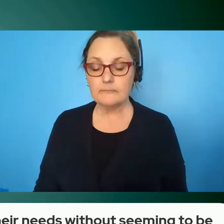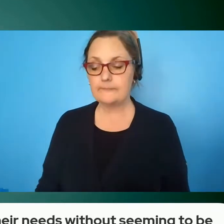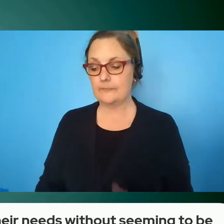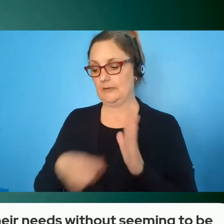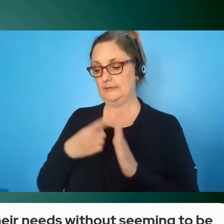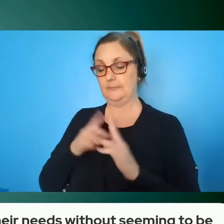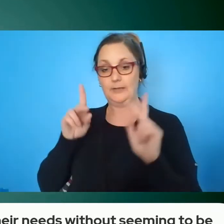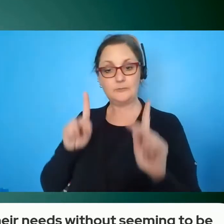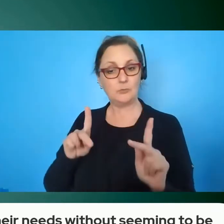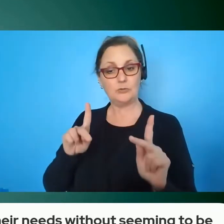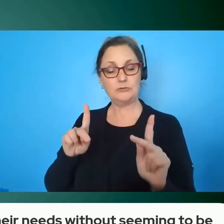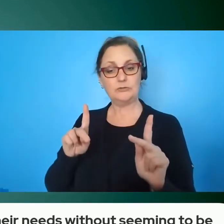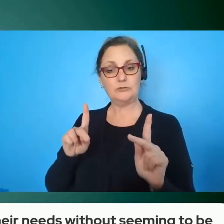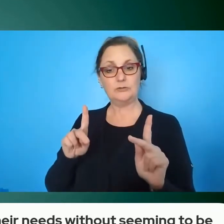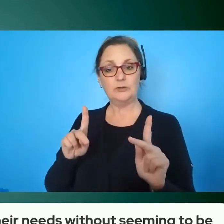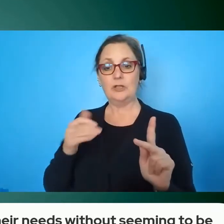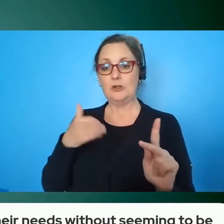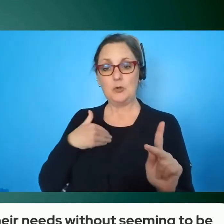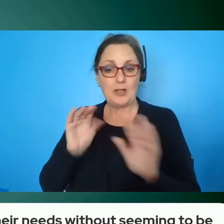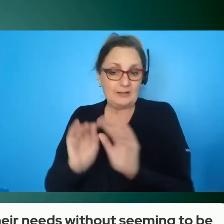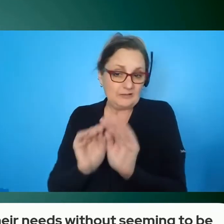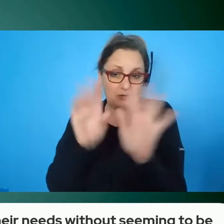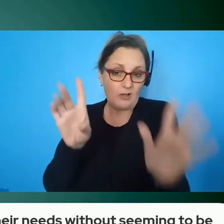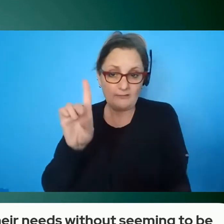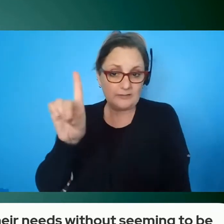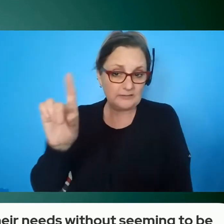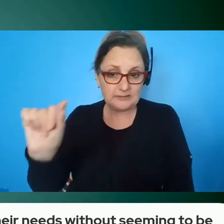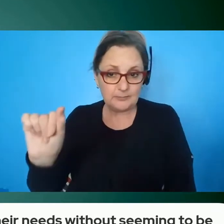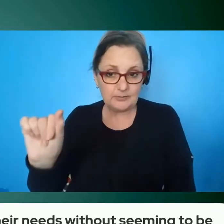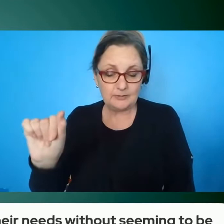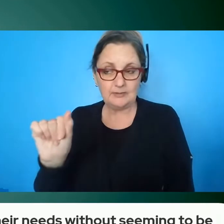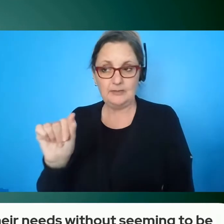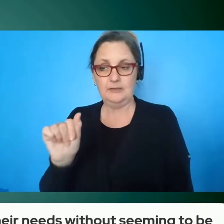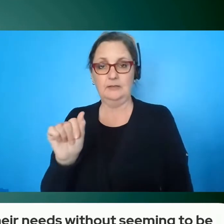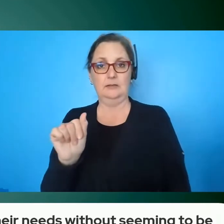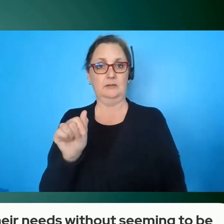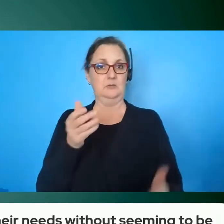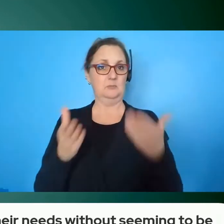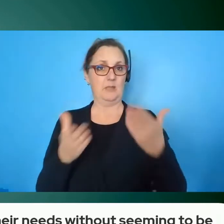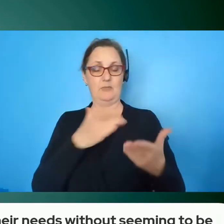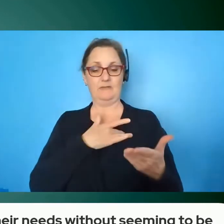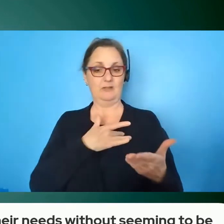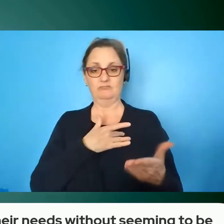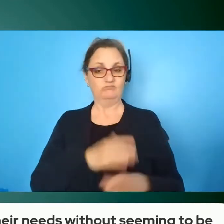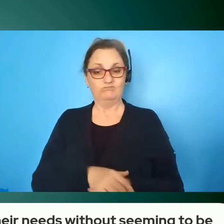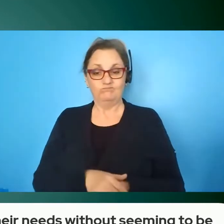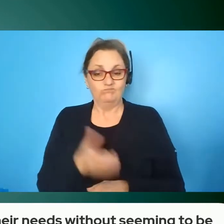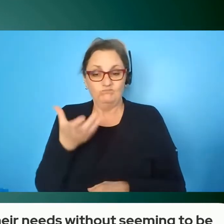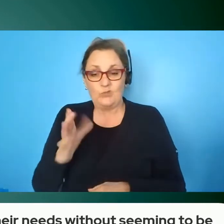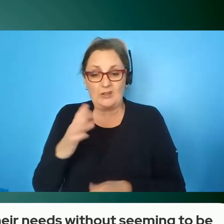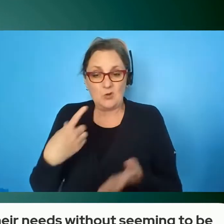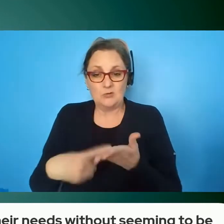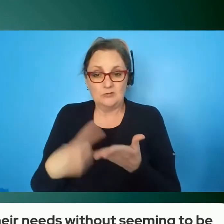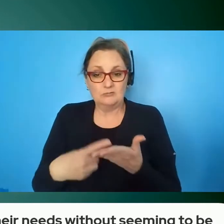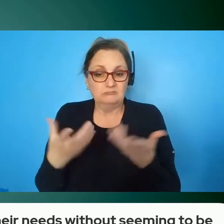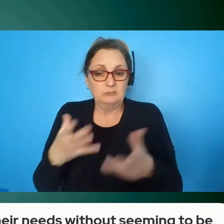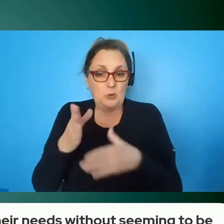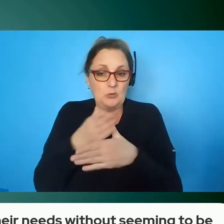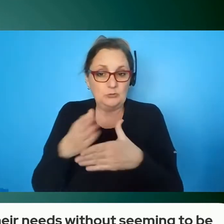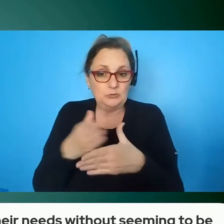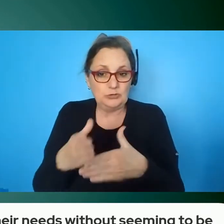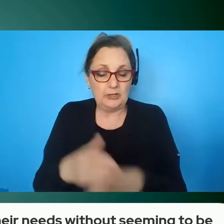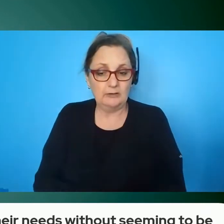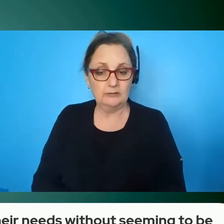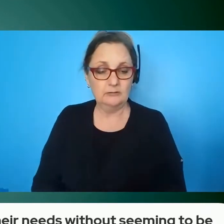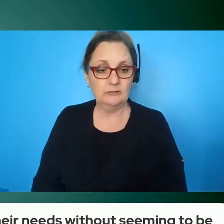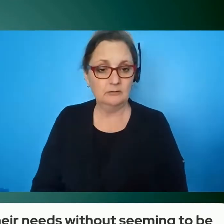who may have a blunt and obvious disability may not want to discuss or share the number one principle is to ask